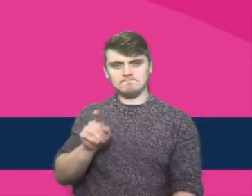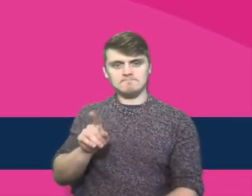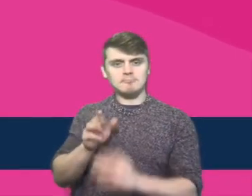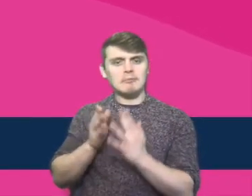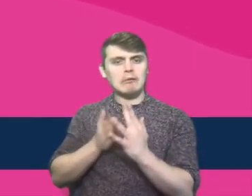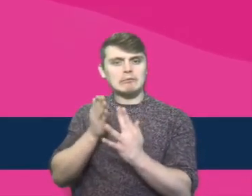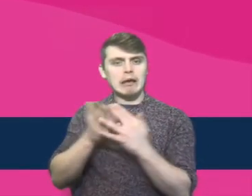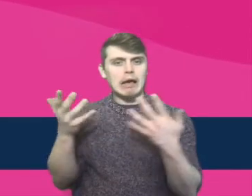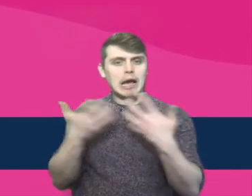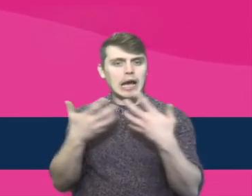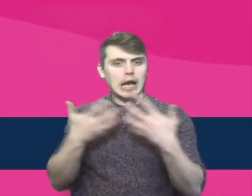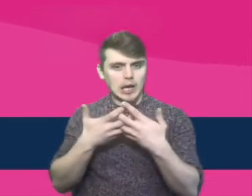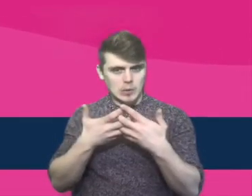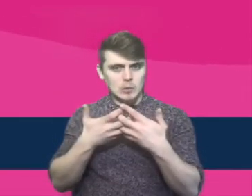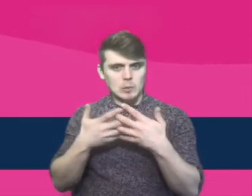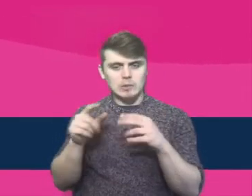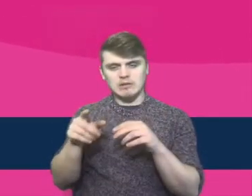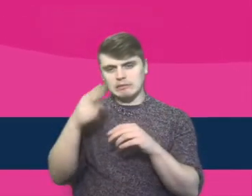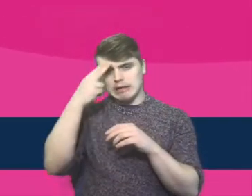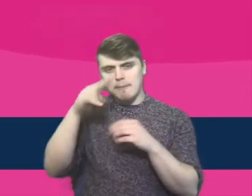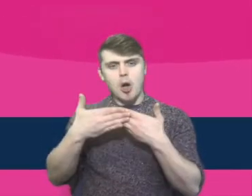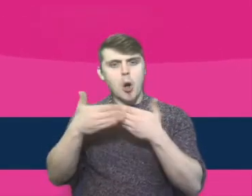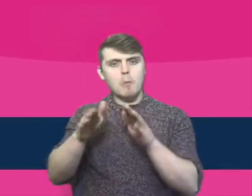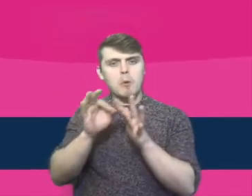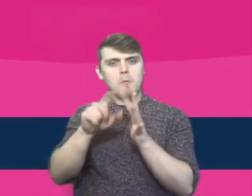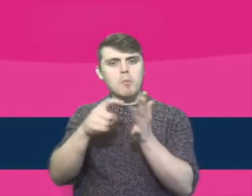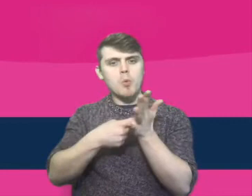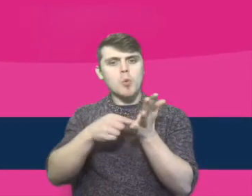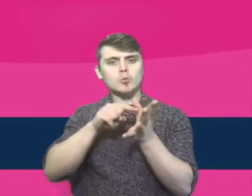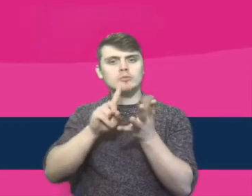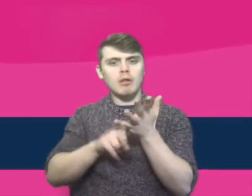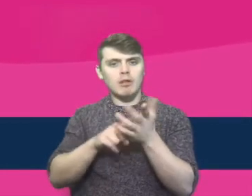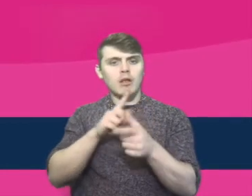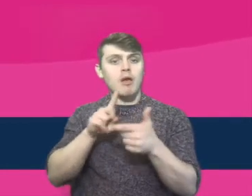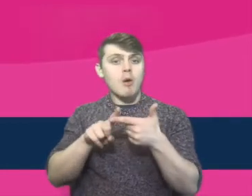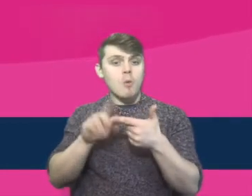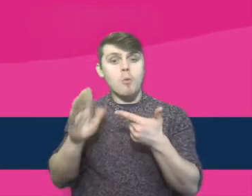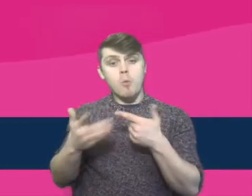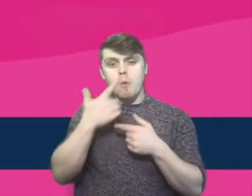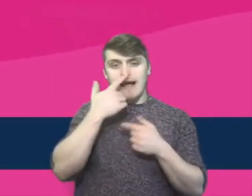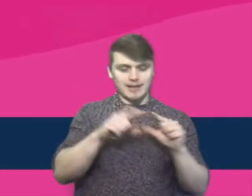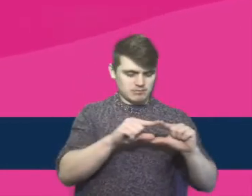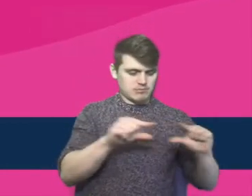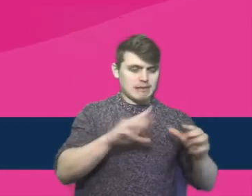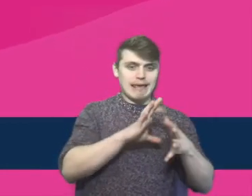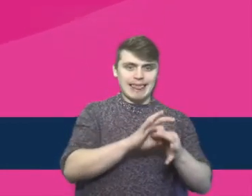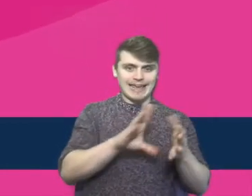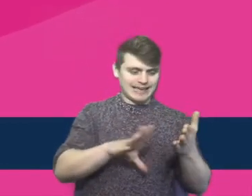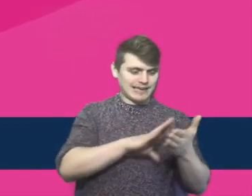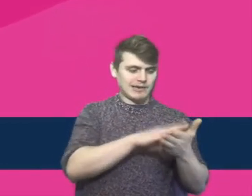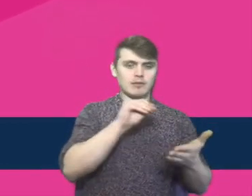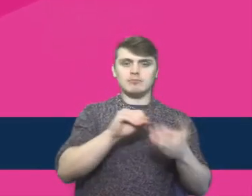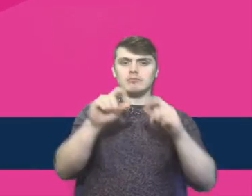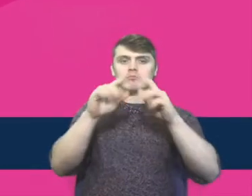You can access the portal by clicking on the open the portal link or by entering the web address into your web browser.